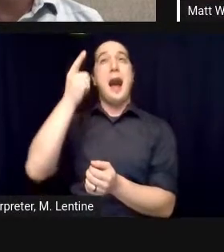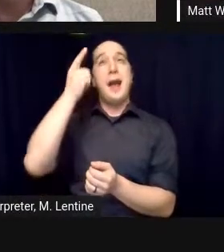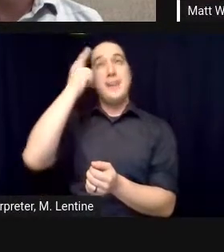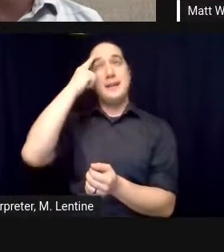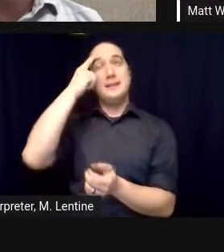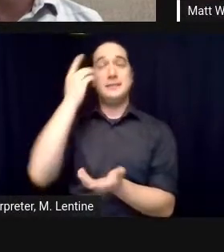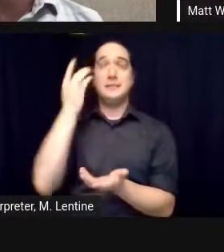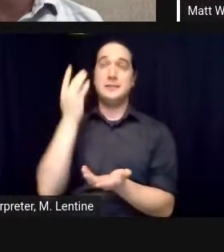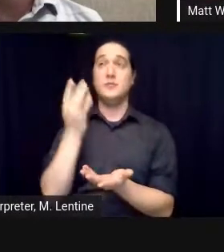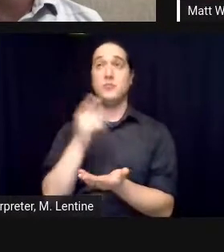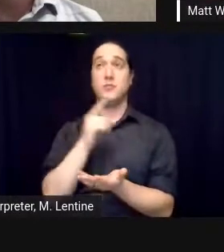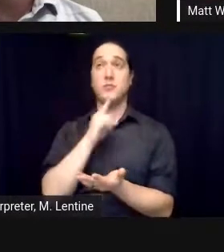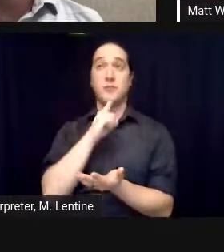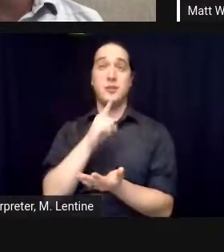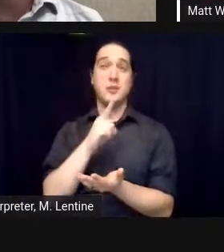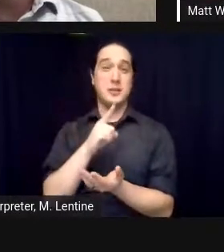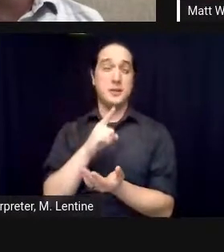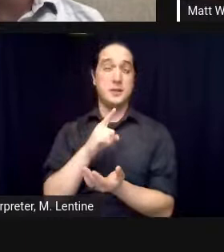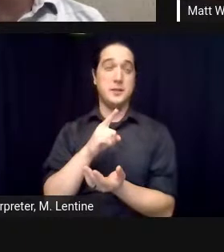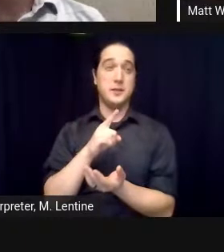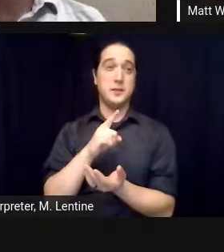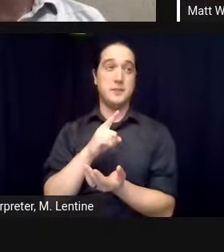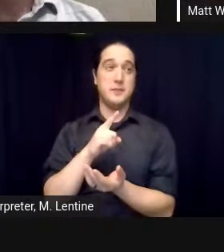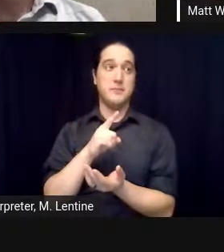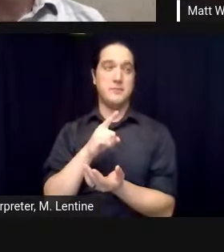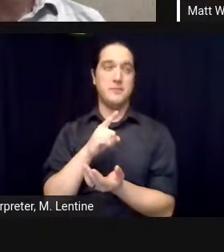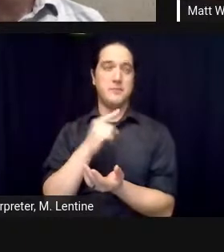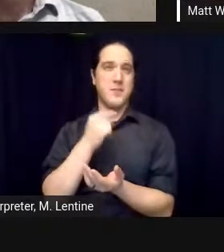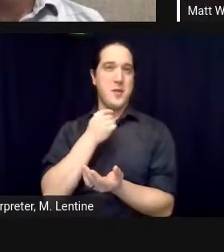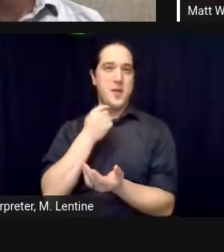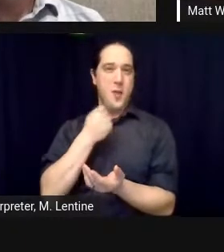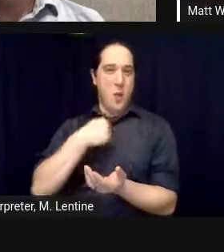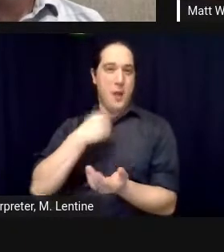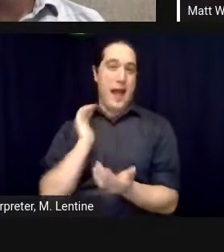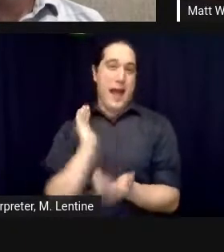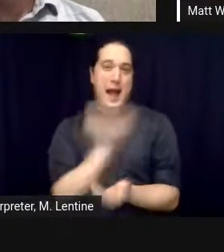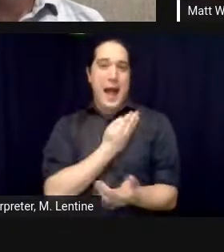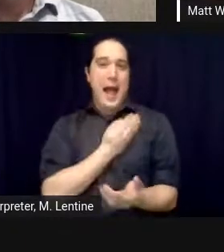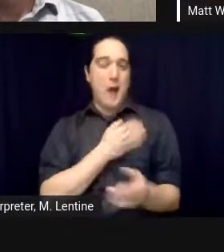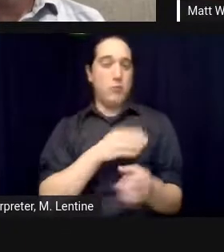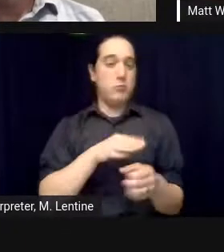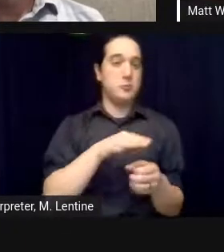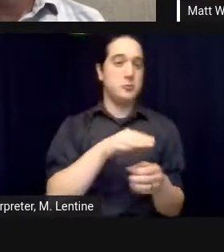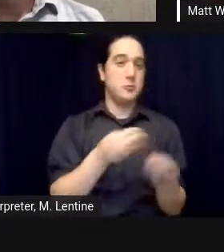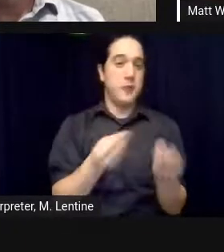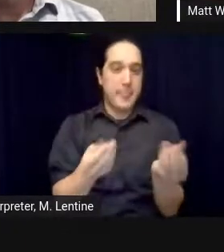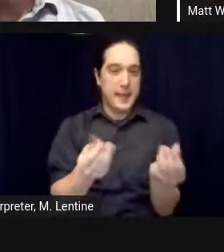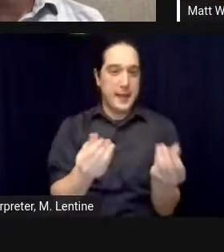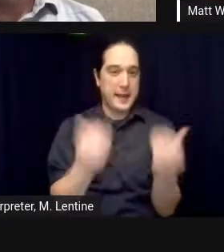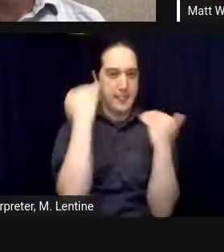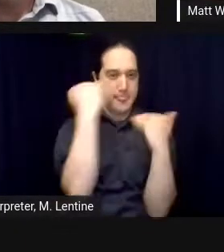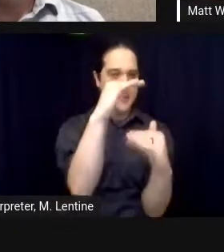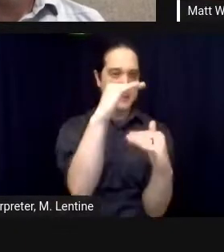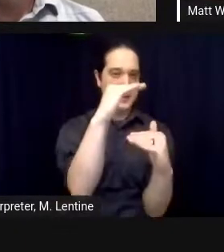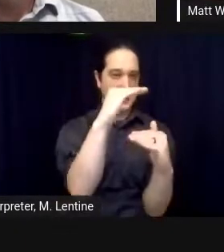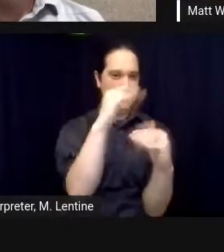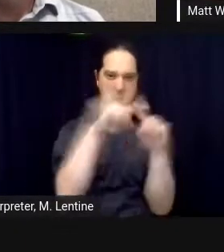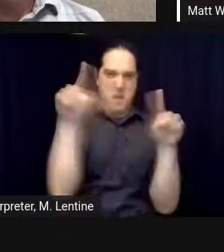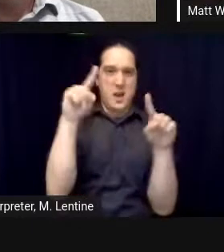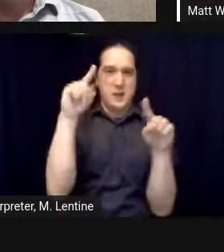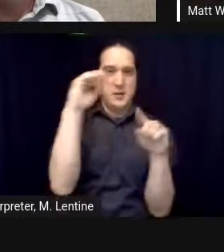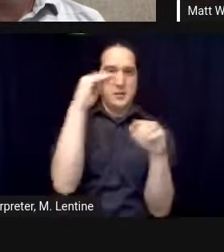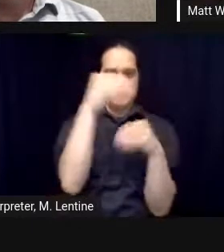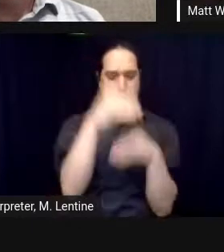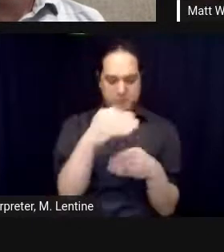fields you know and we had such a range of wilderness areas a beautiful farm and living